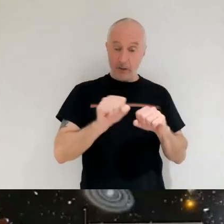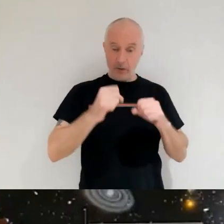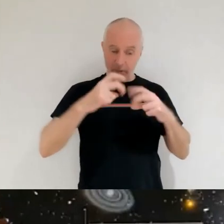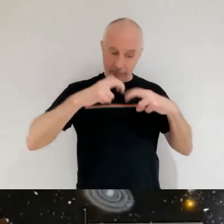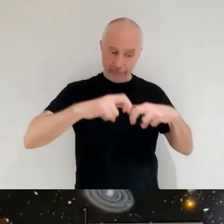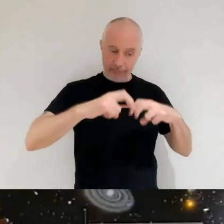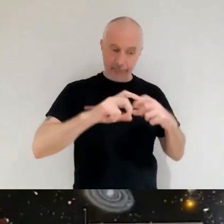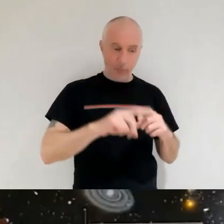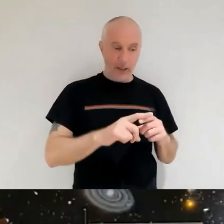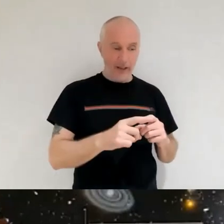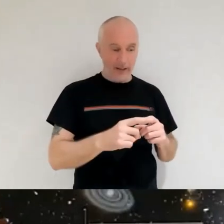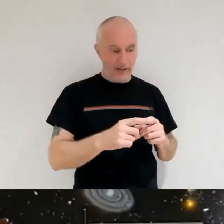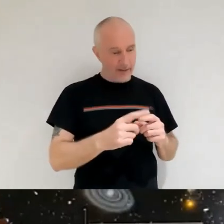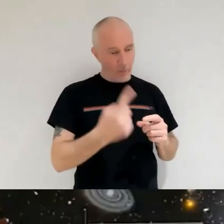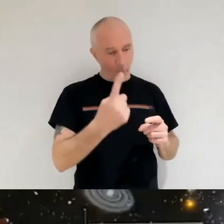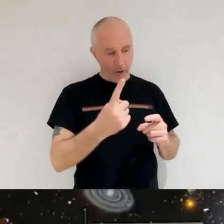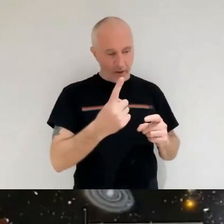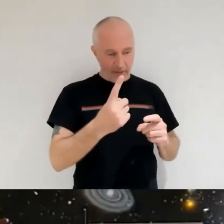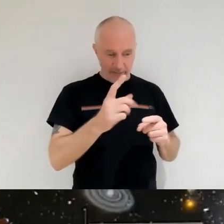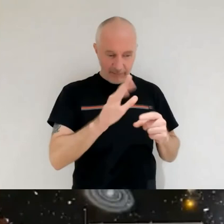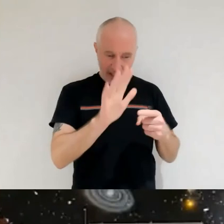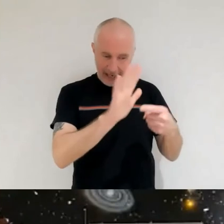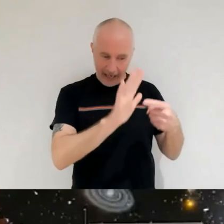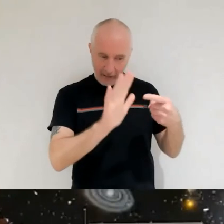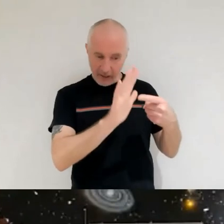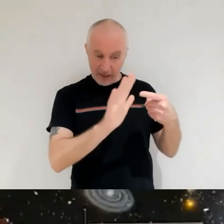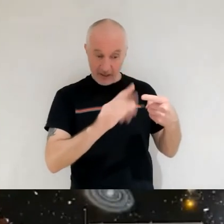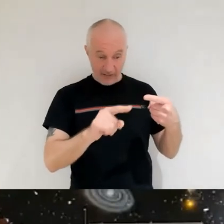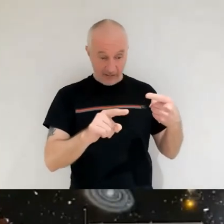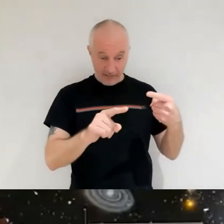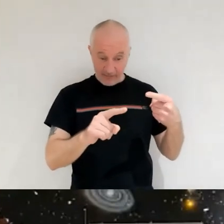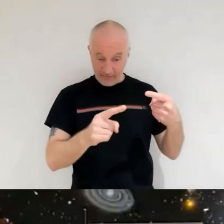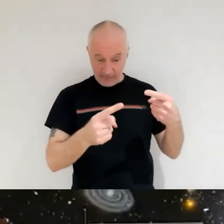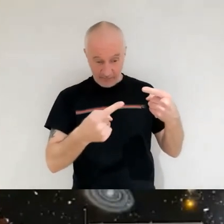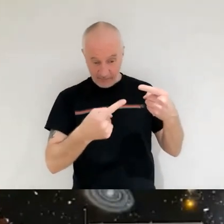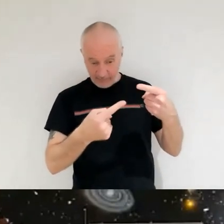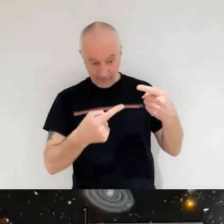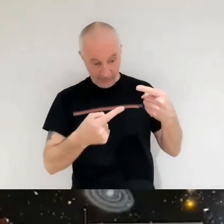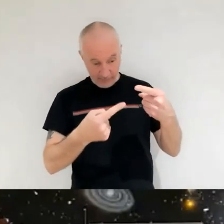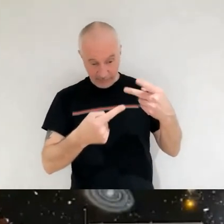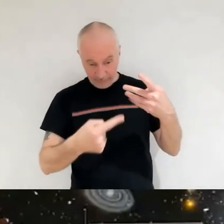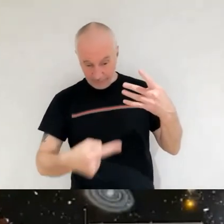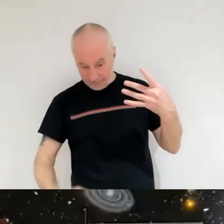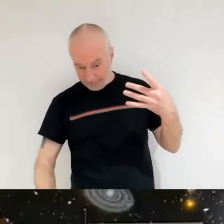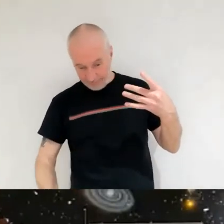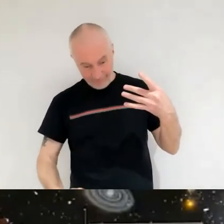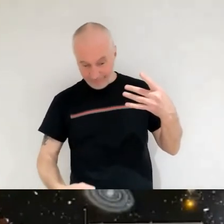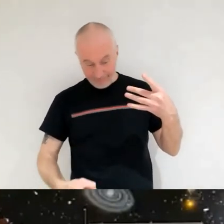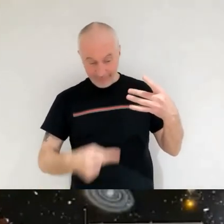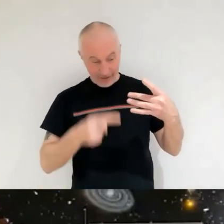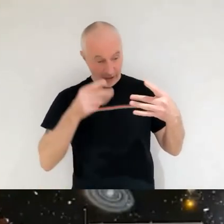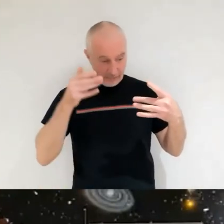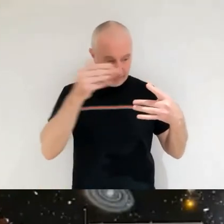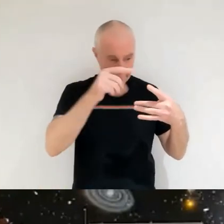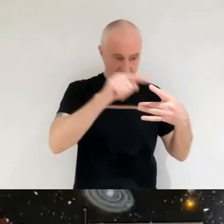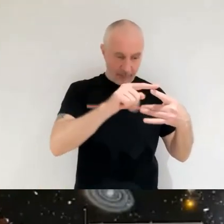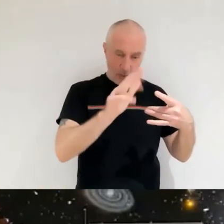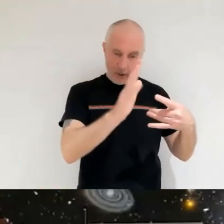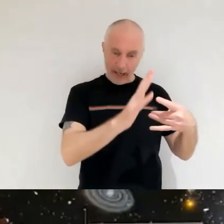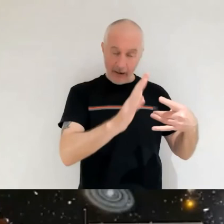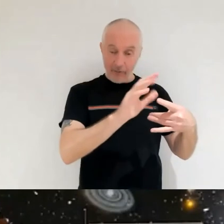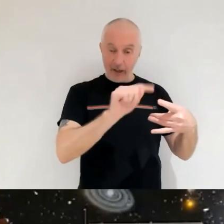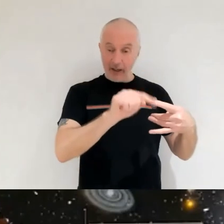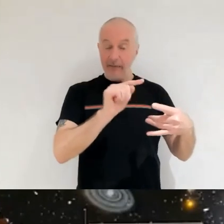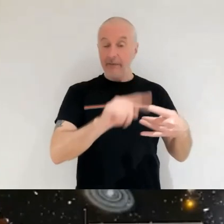one particular area of that and you will have a huge amount of other data that's come through with that and what's been happening a lot recently particularly